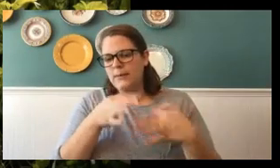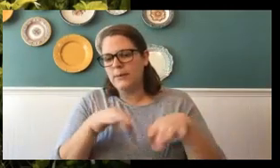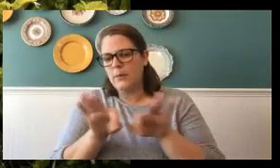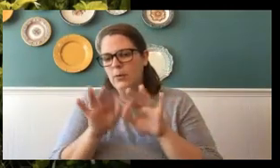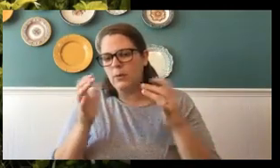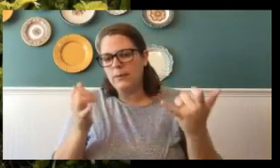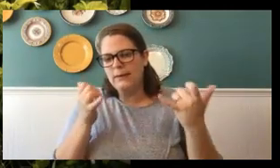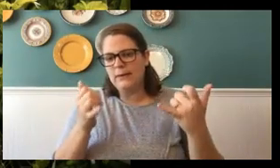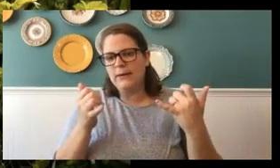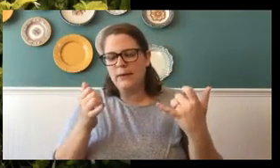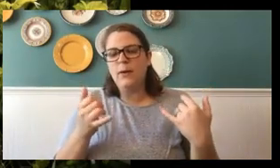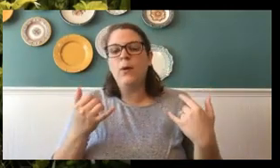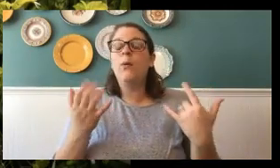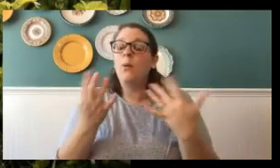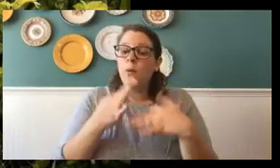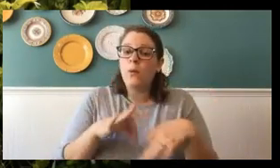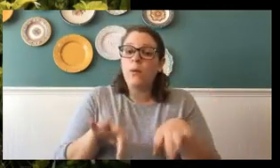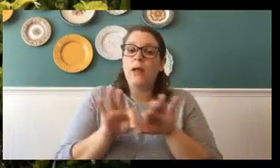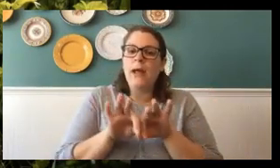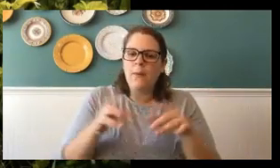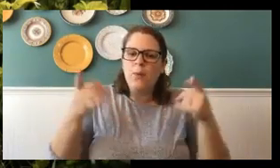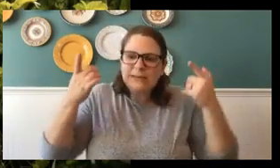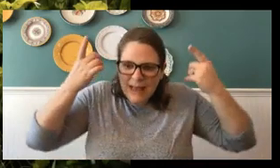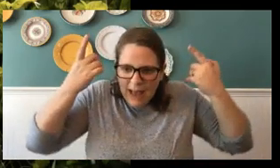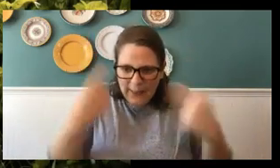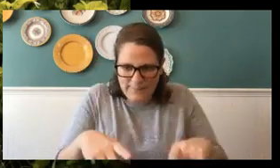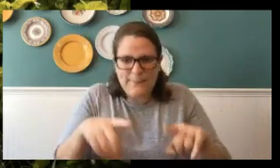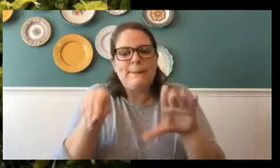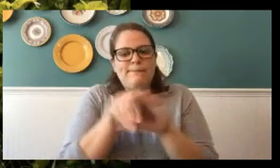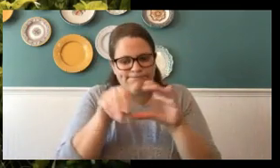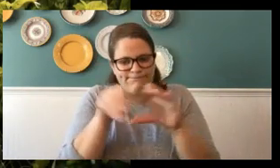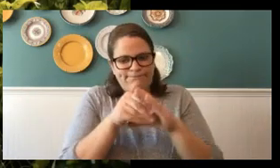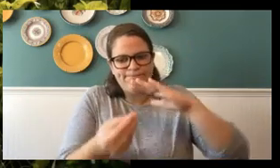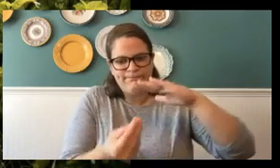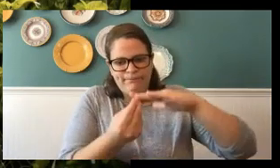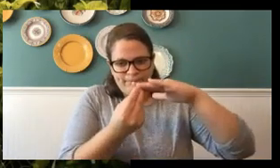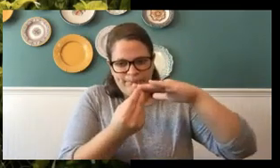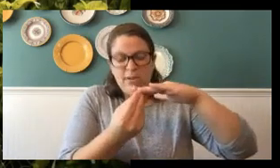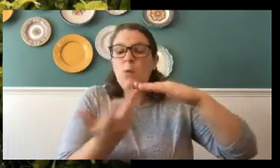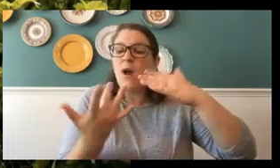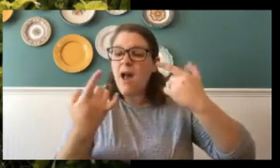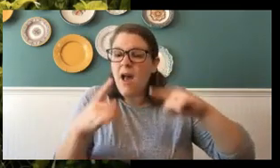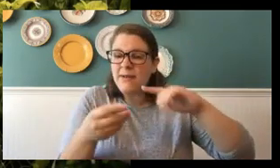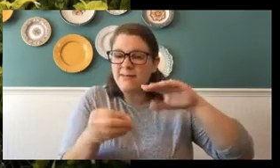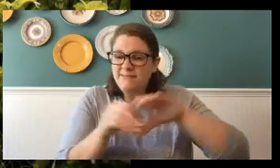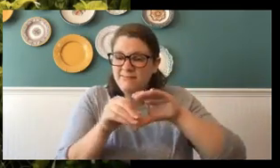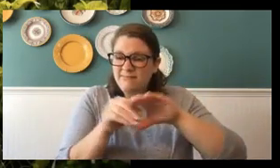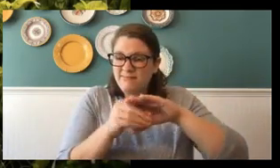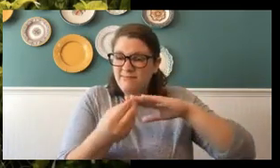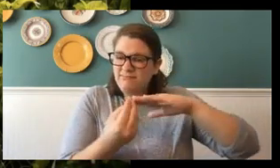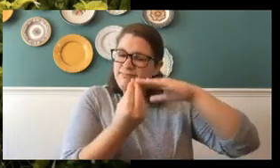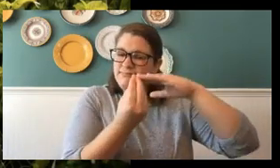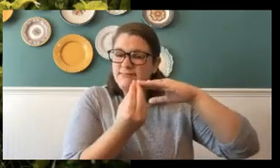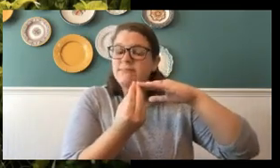in here and what's important is what's happening inside. And what's happening inside is that